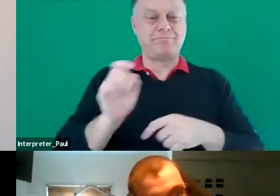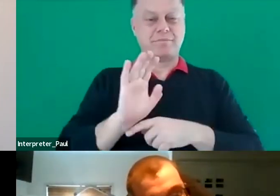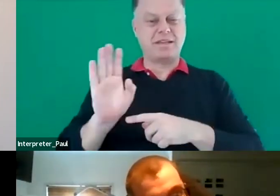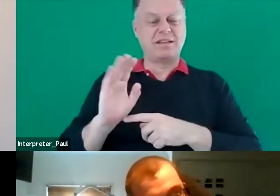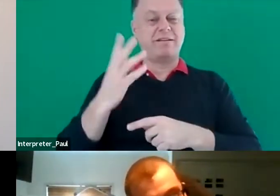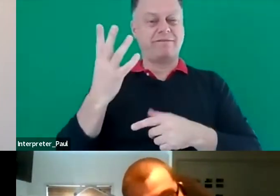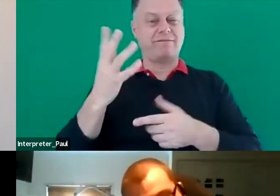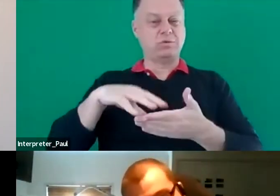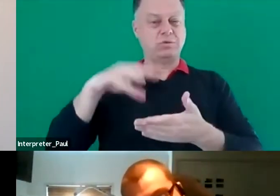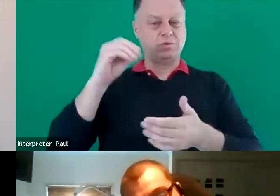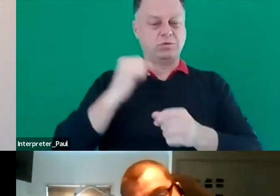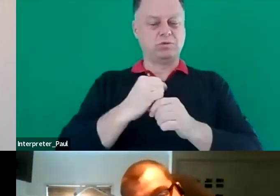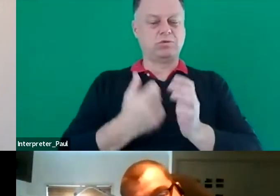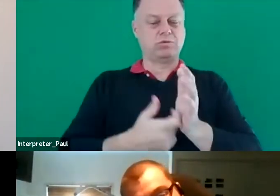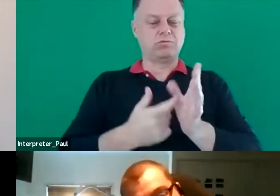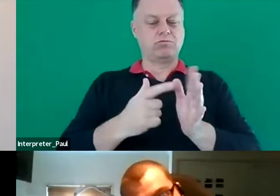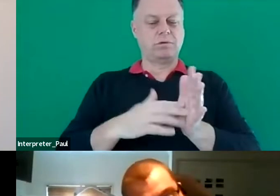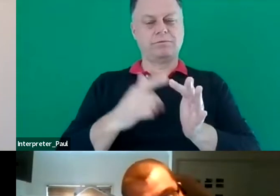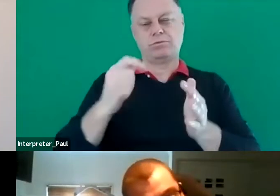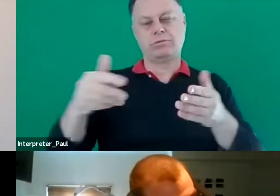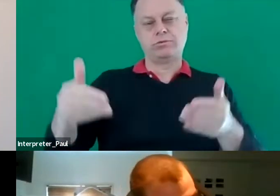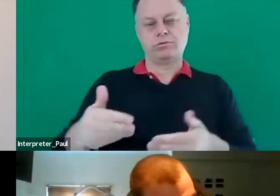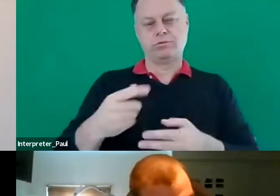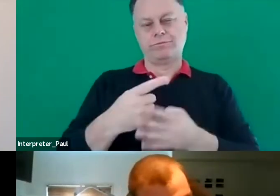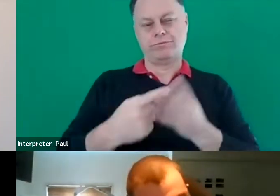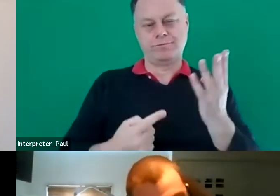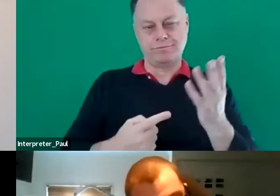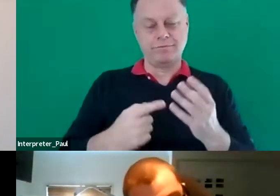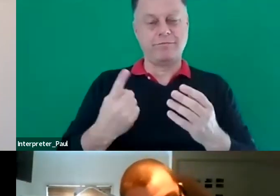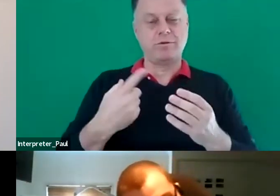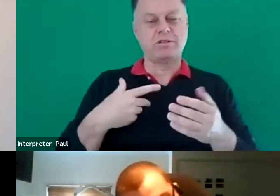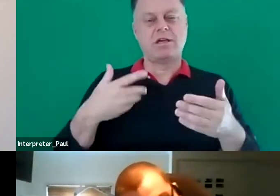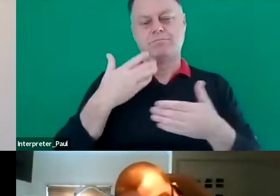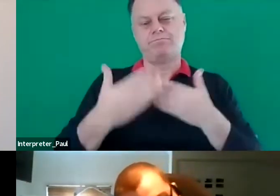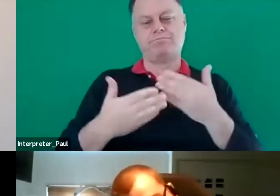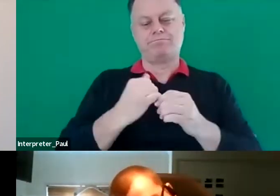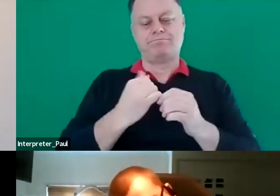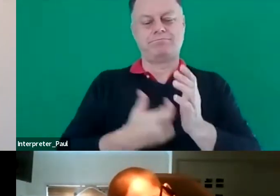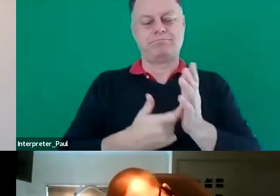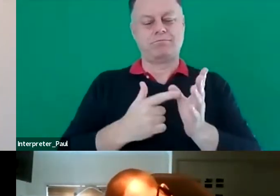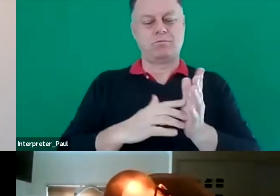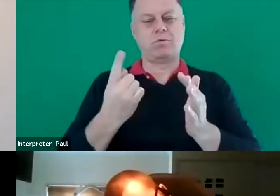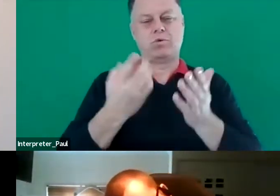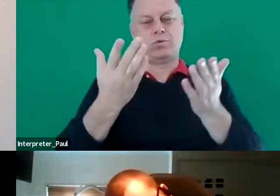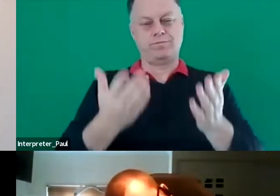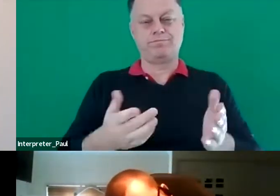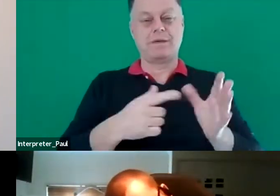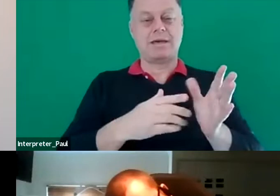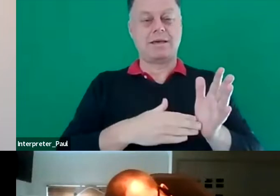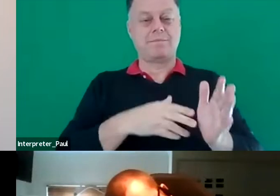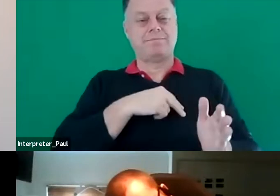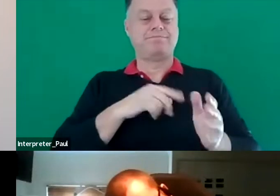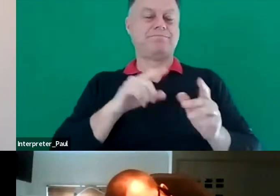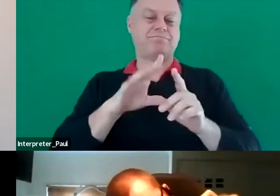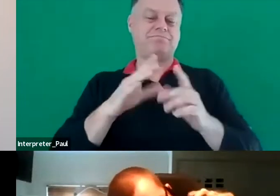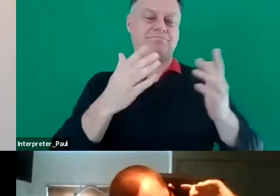the students shortly but firstly let me introduce Graham. Graham Innes AM is a lawyer,